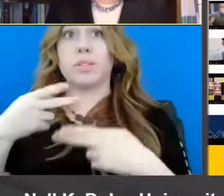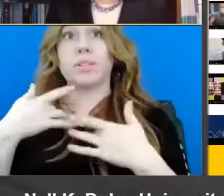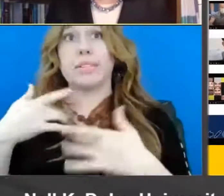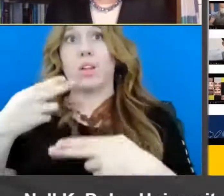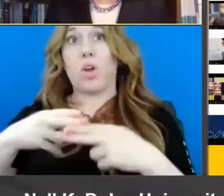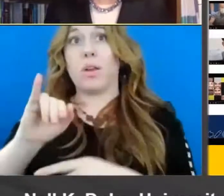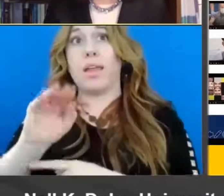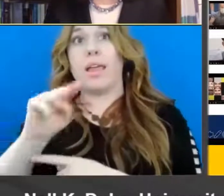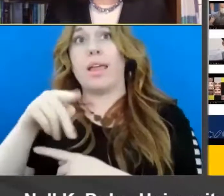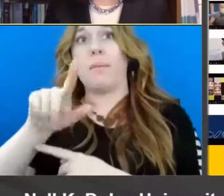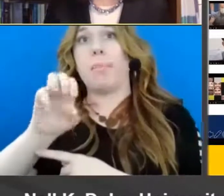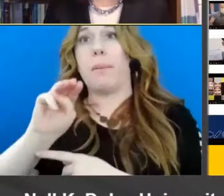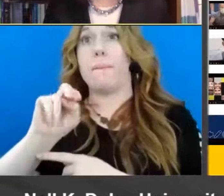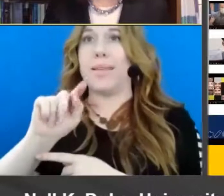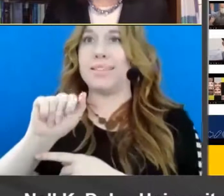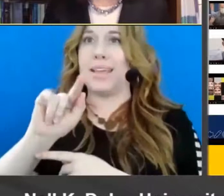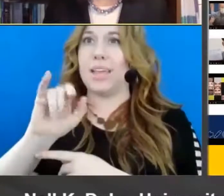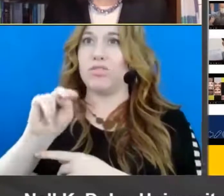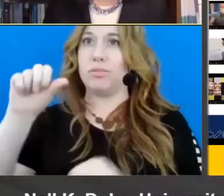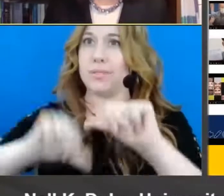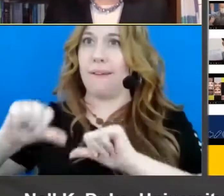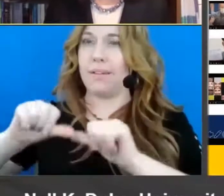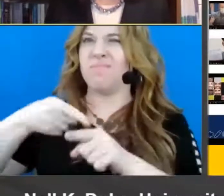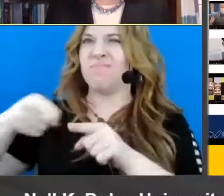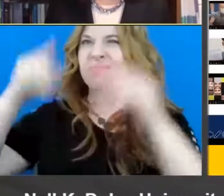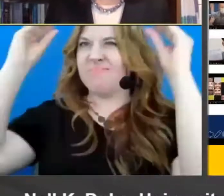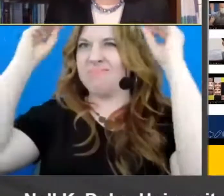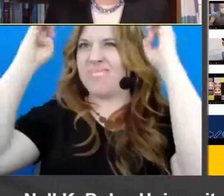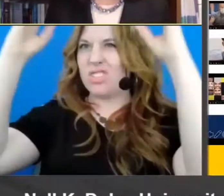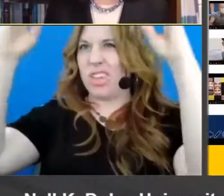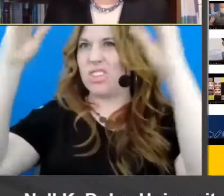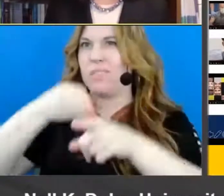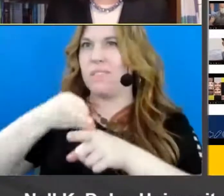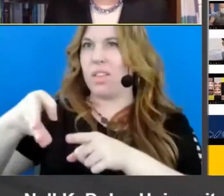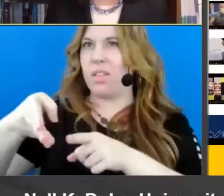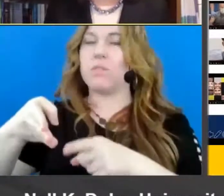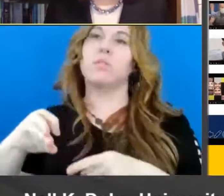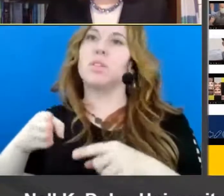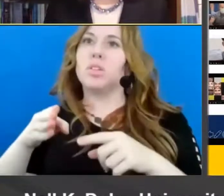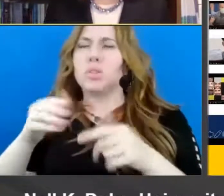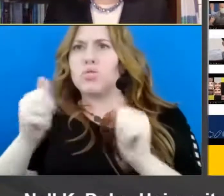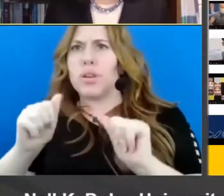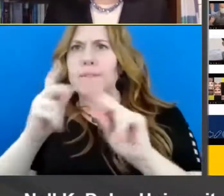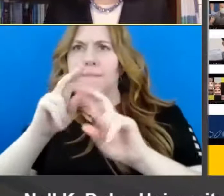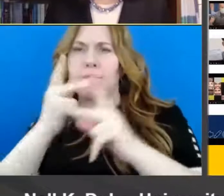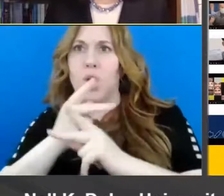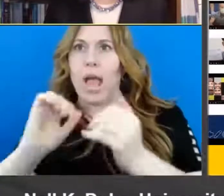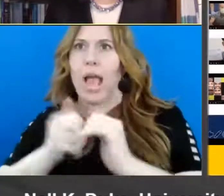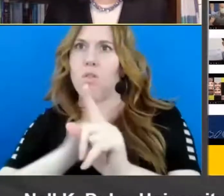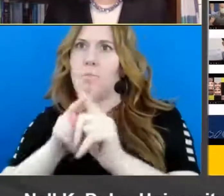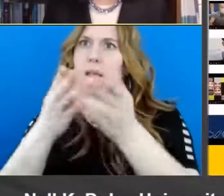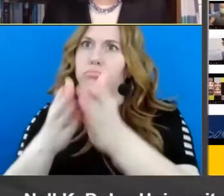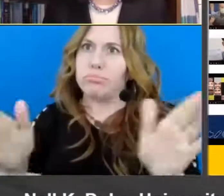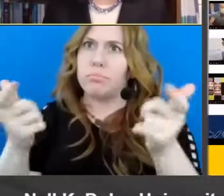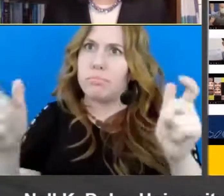science within the education field. It's really looking at scaling, looking at issues of equity and